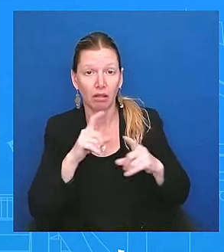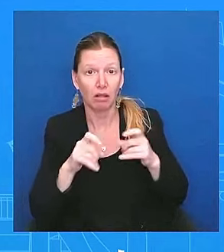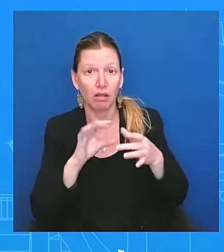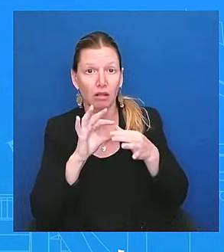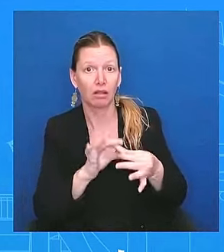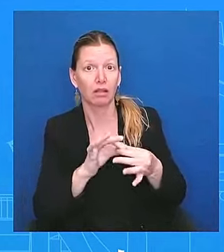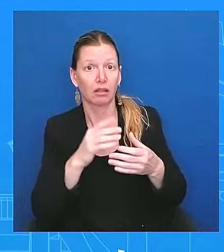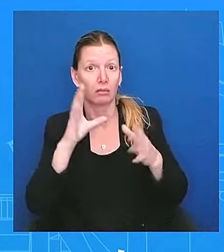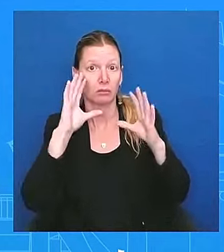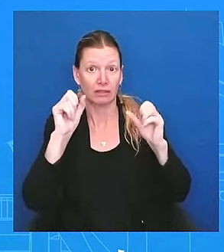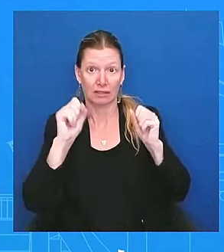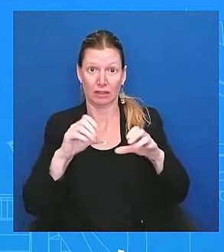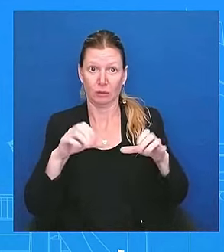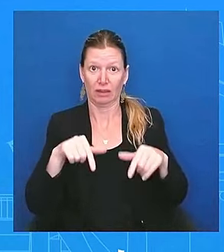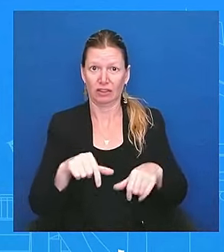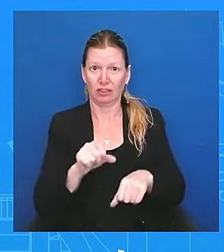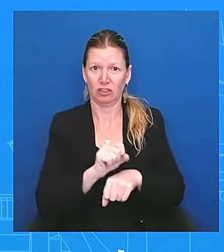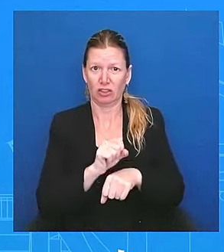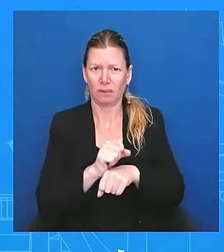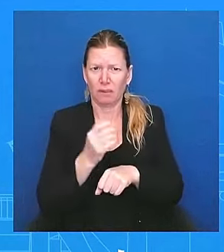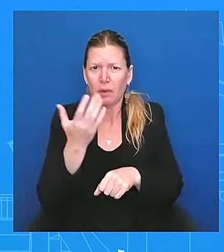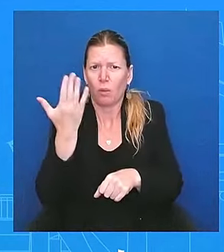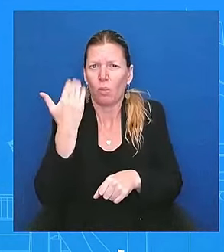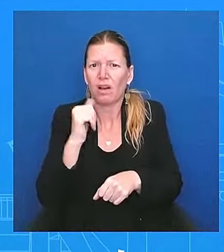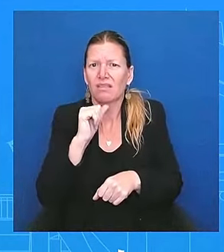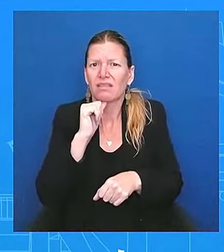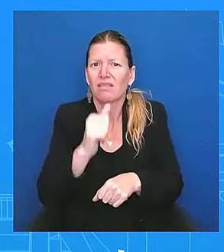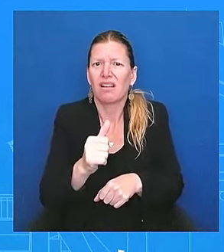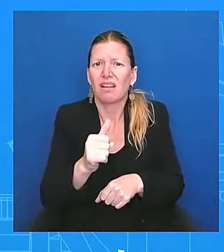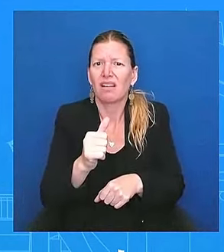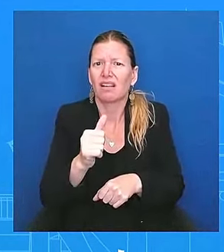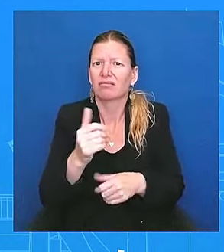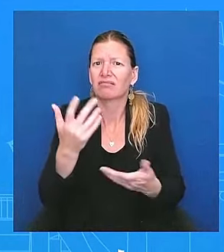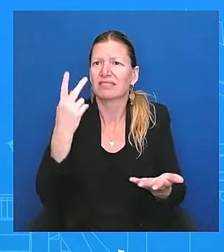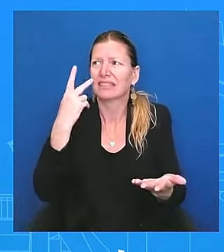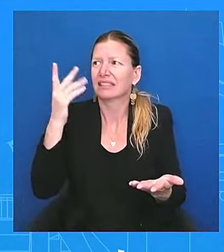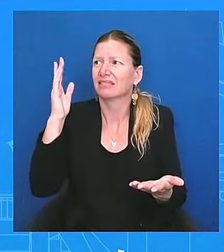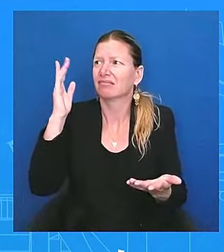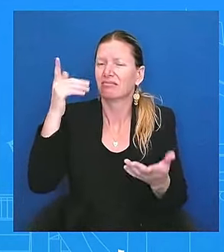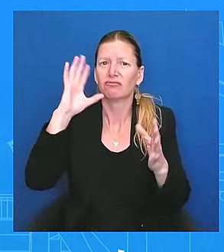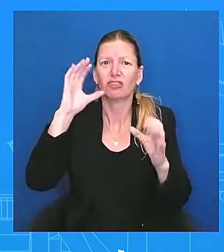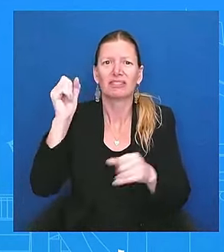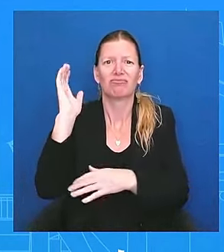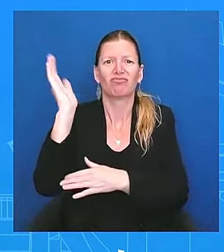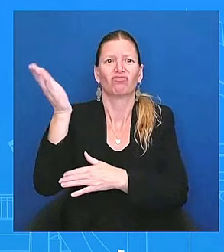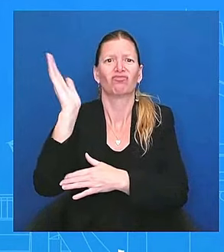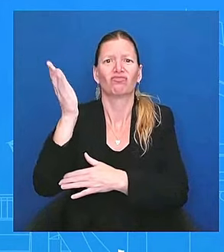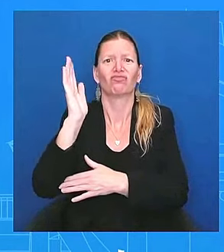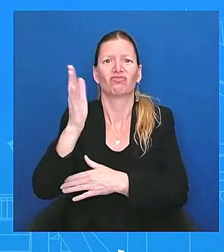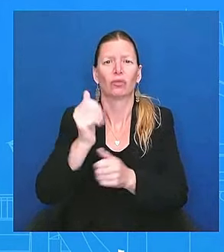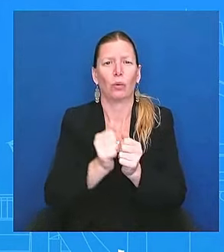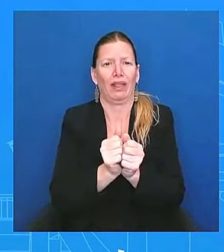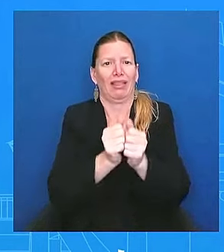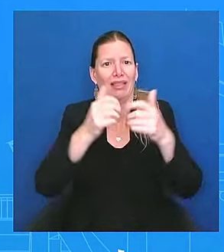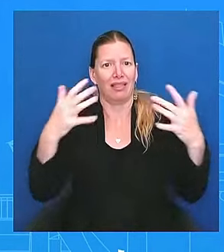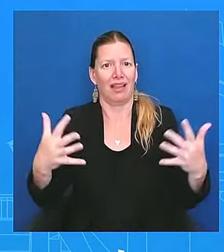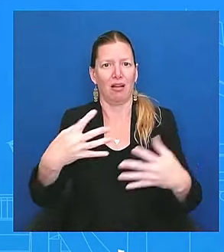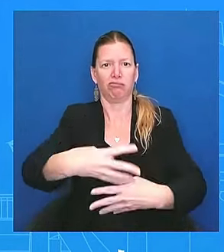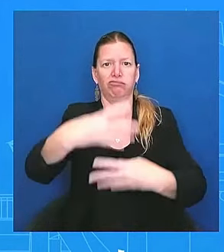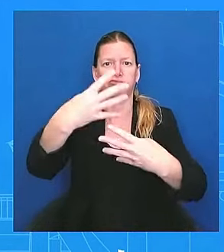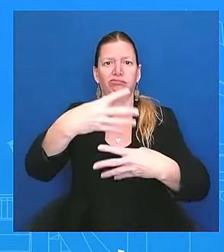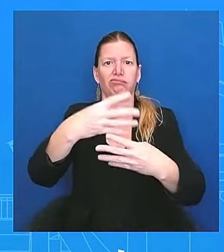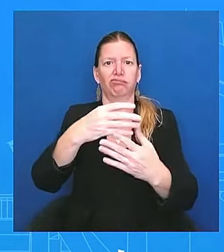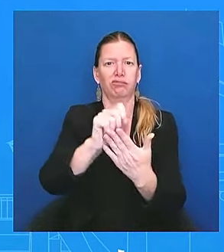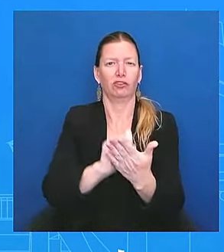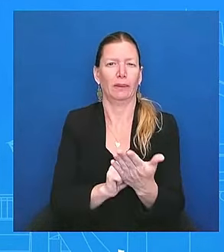day in an unscripted way without teleprompters? Well, you're going to see him today, certainly. And I know you're asking about the teleprompter. You're going to